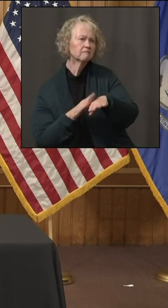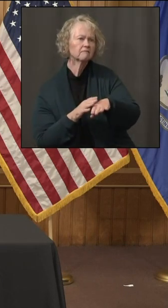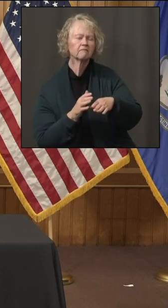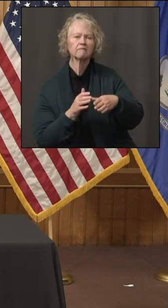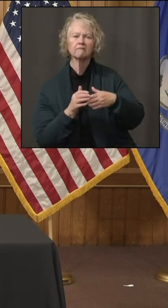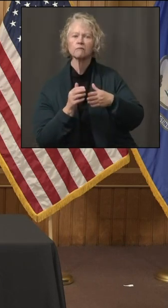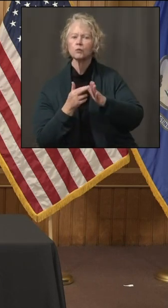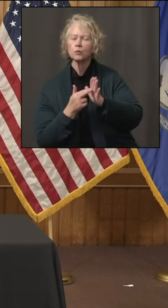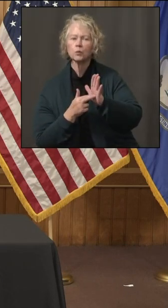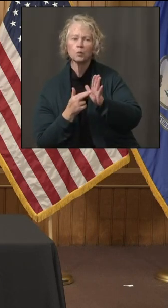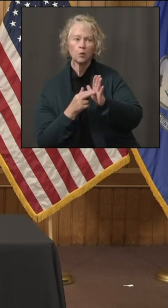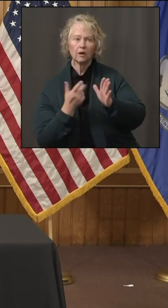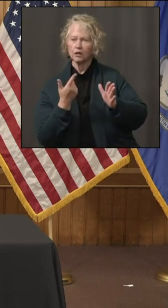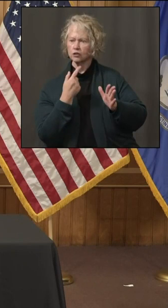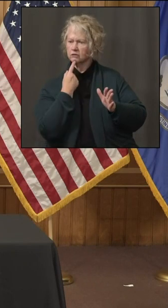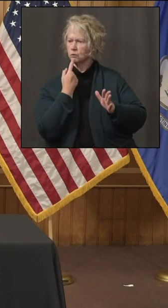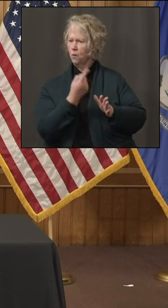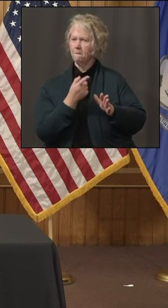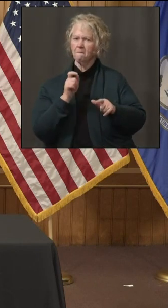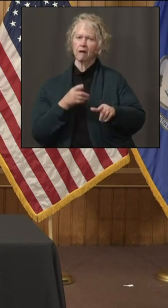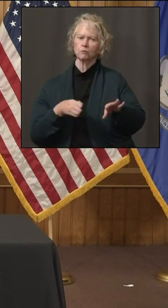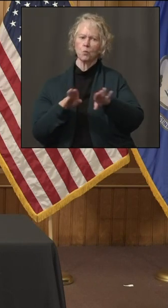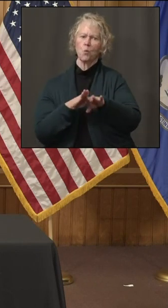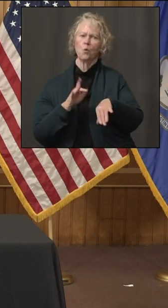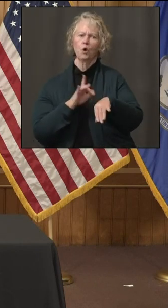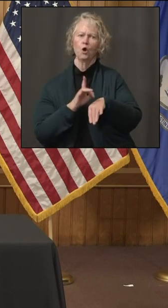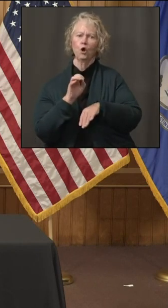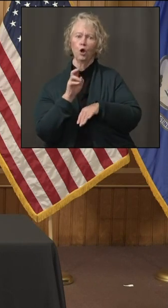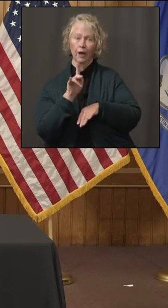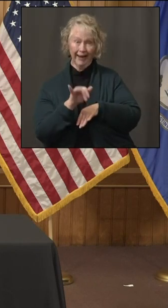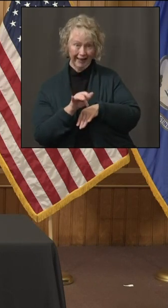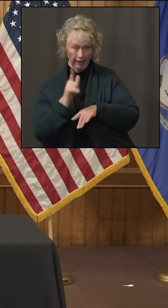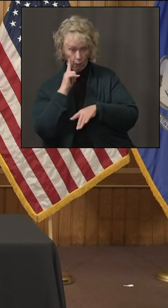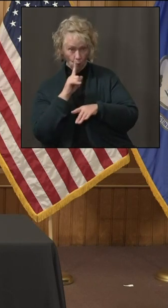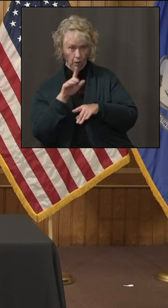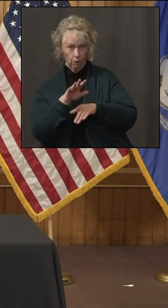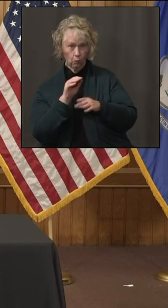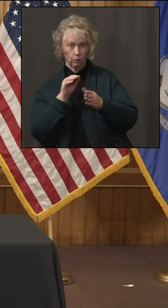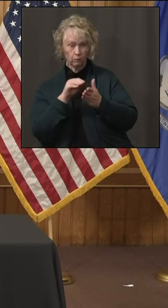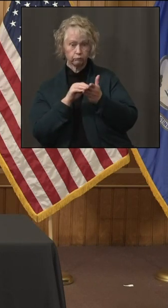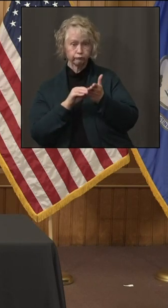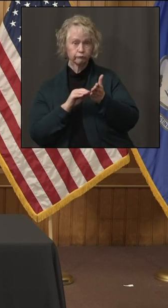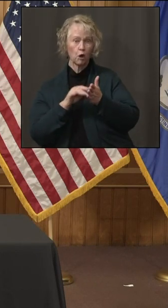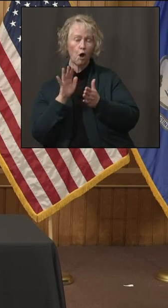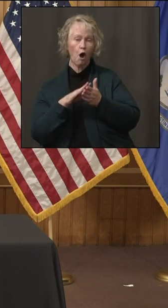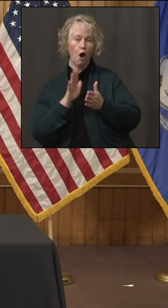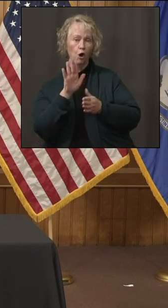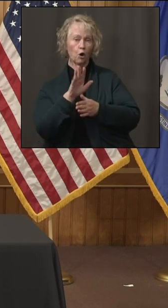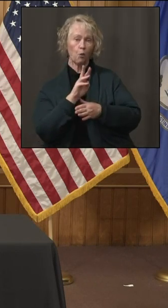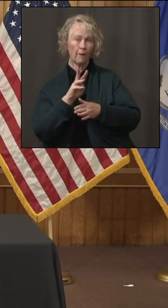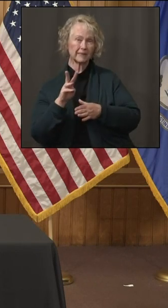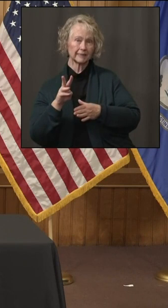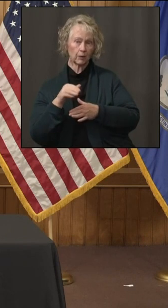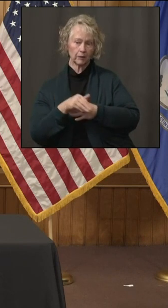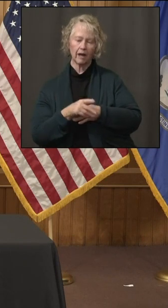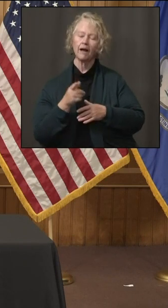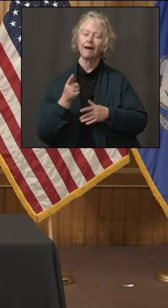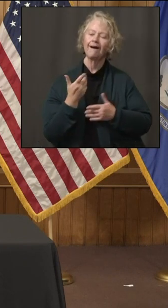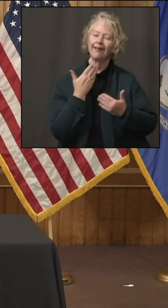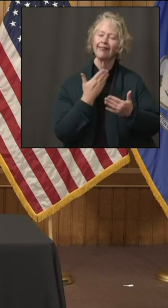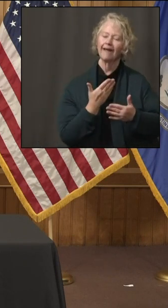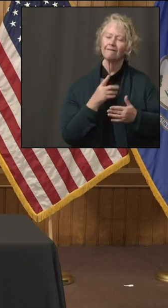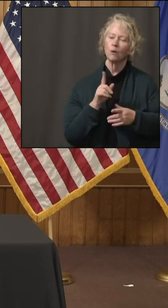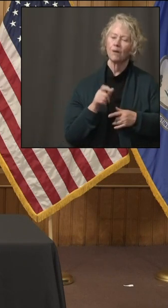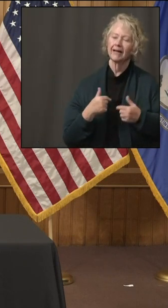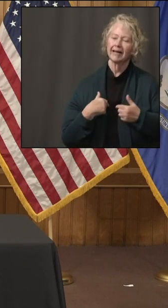they had to close early. Is that guidance going to be up on the state's website by 12 a.m. tonight? Thank you for the question.